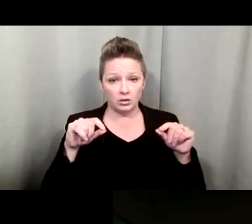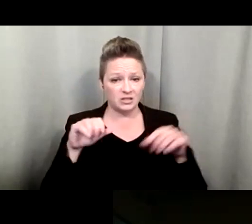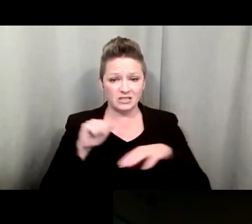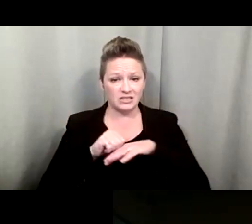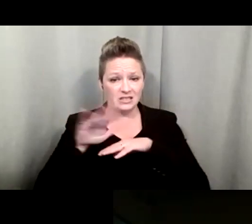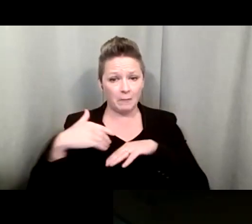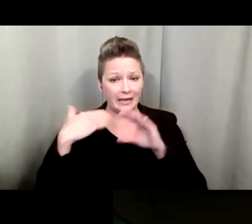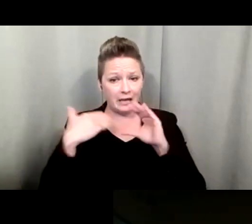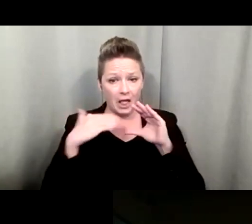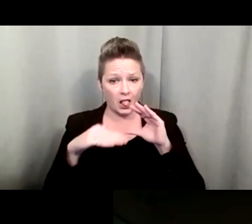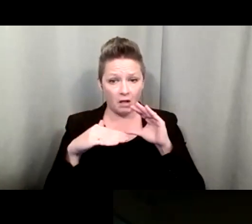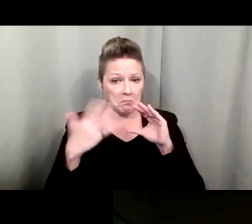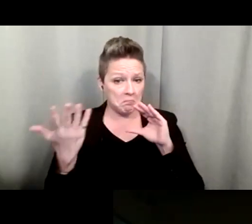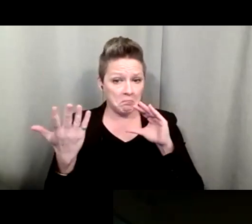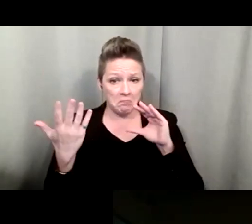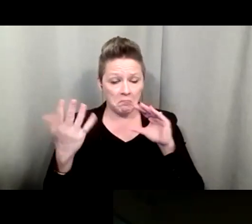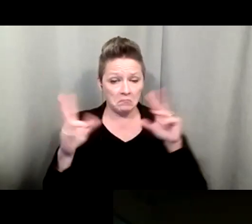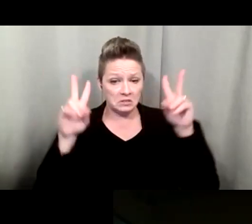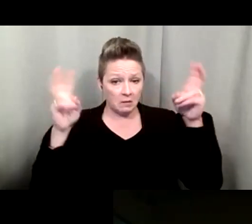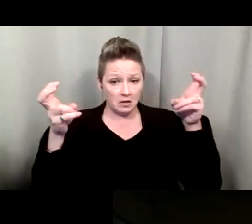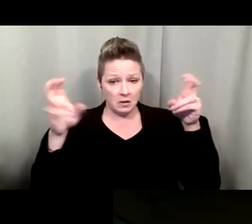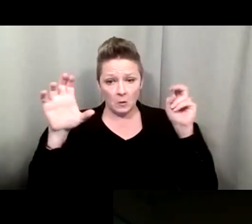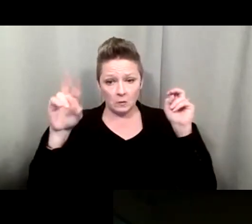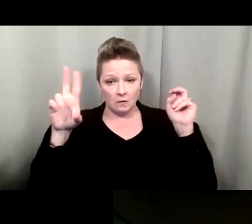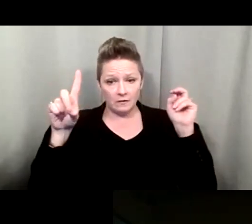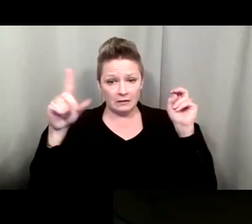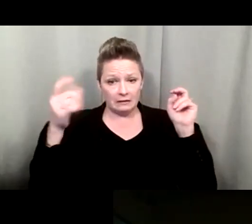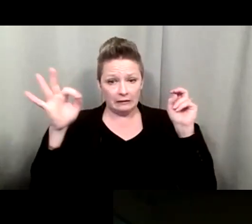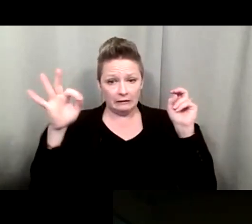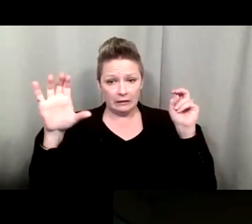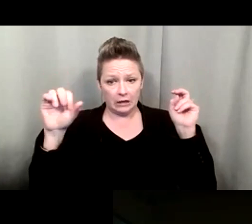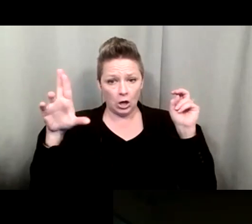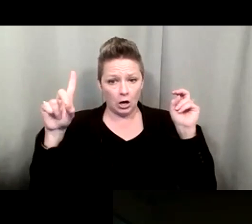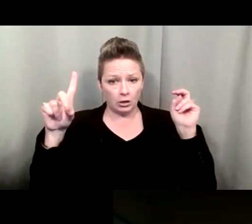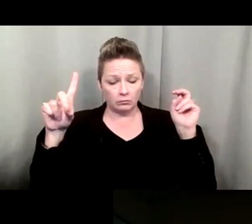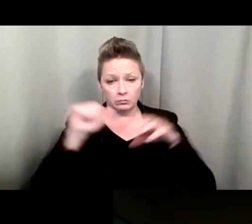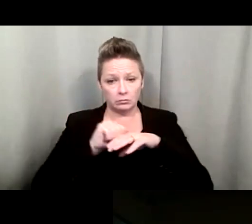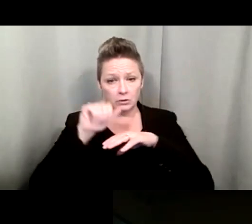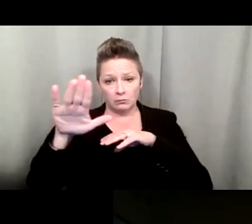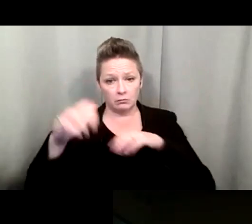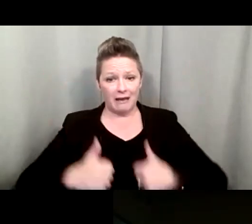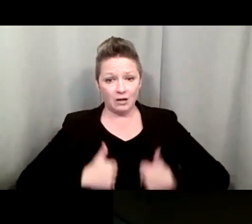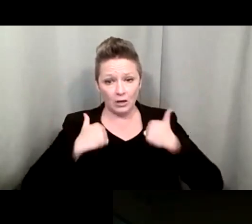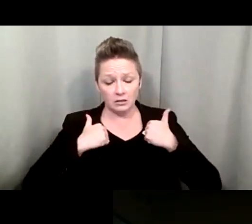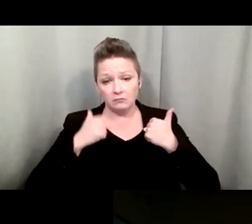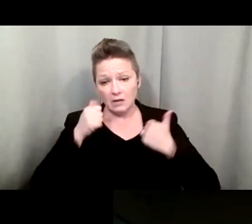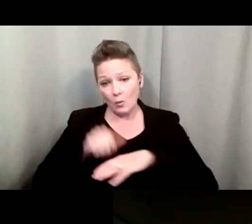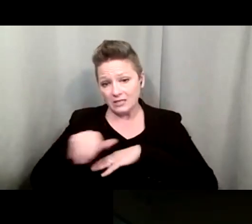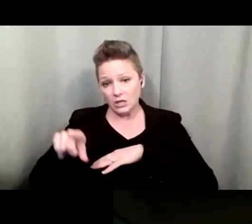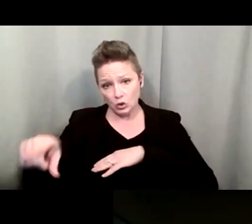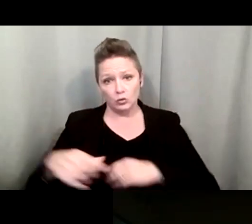send me an email and the subject line can say COVID-19 card. And they just send me an address, the mailing address,